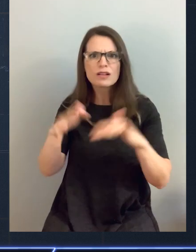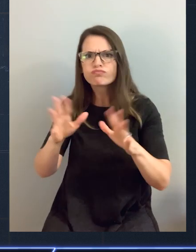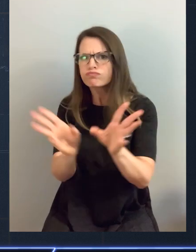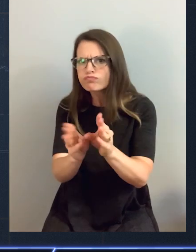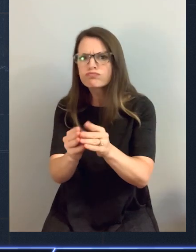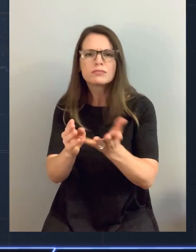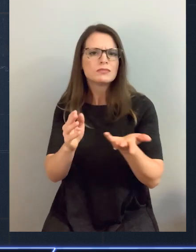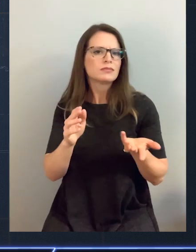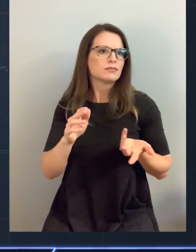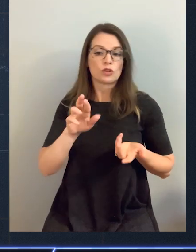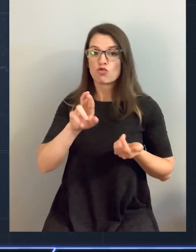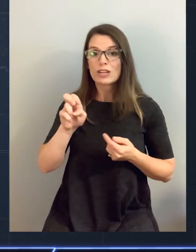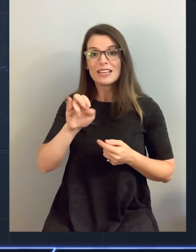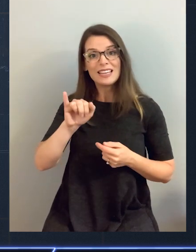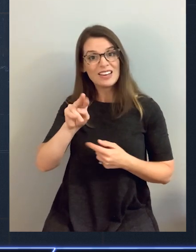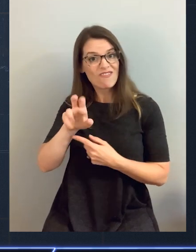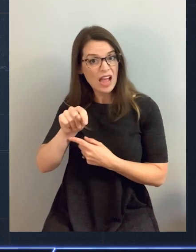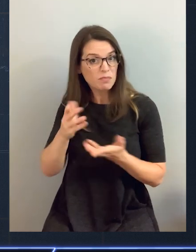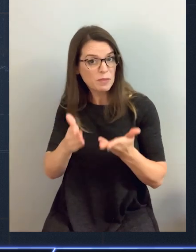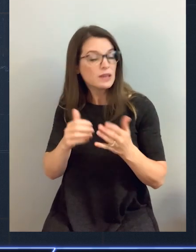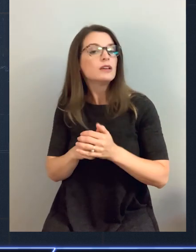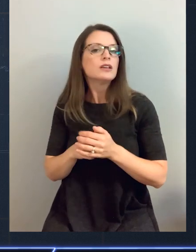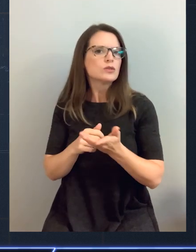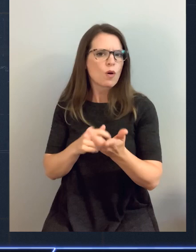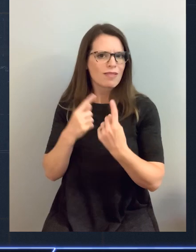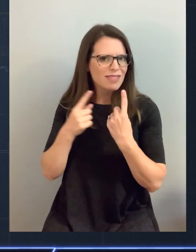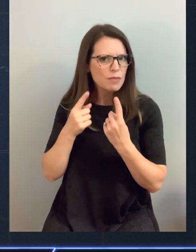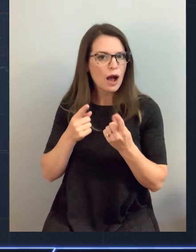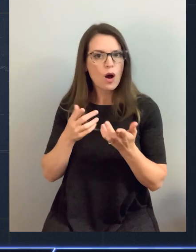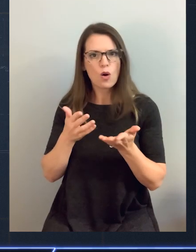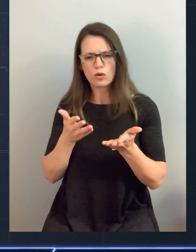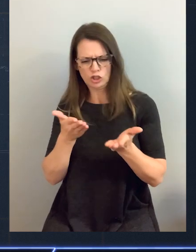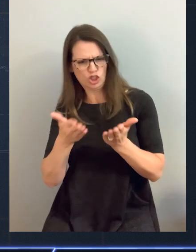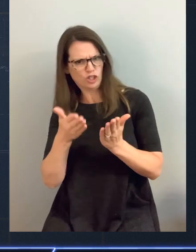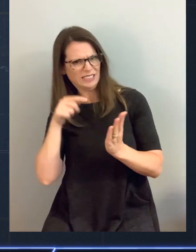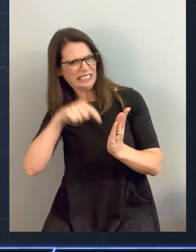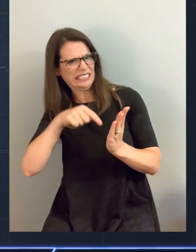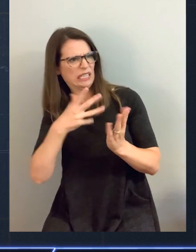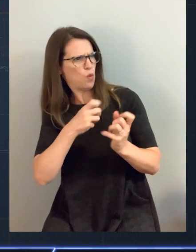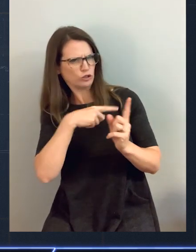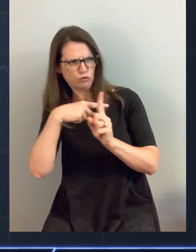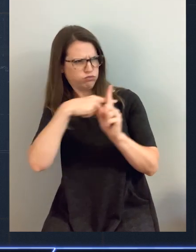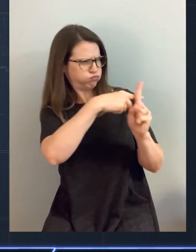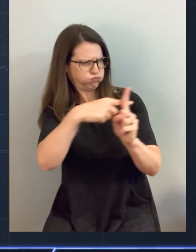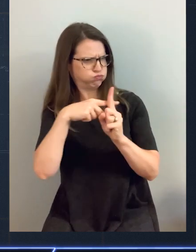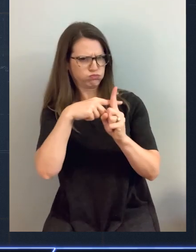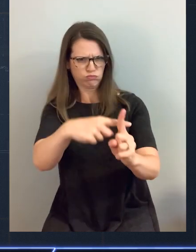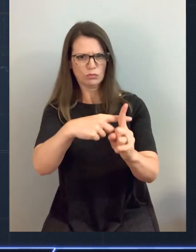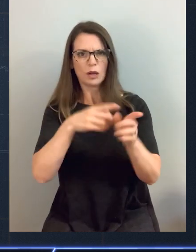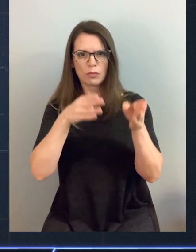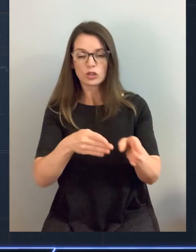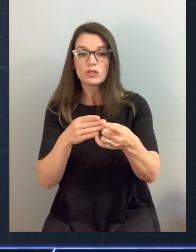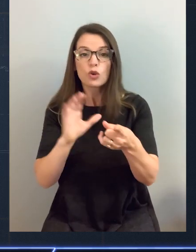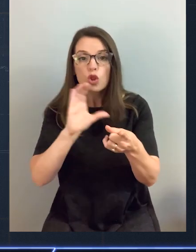reInvent, let's say, make sure you get whatever services you're using, thinking about using, find the members of the team,